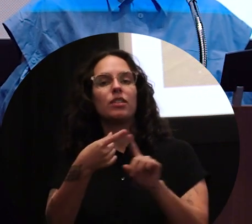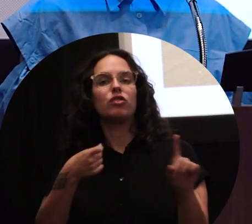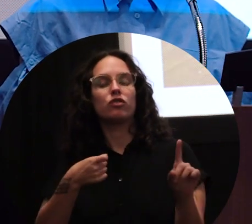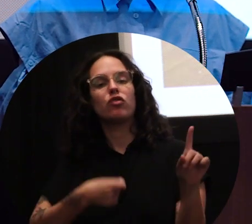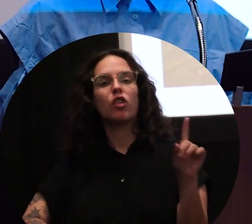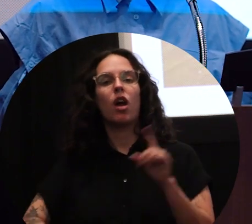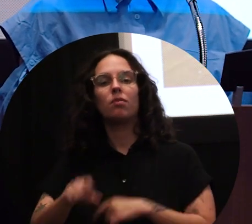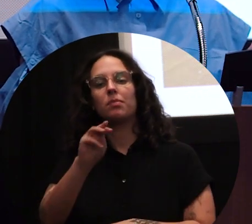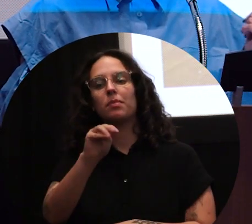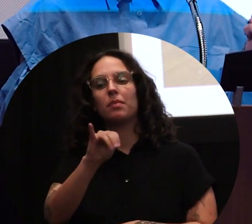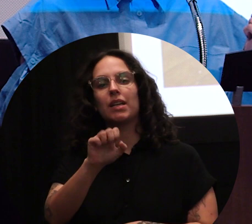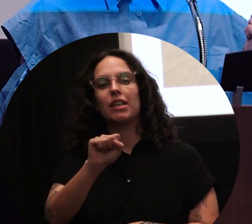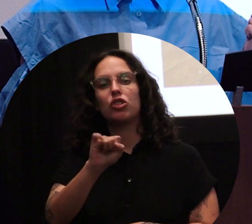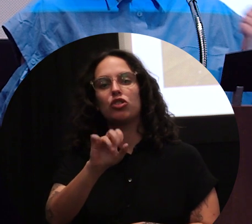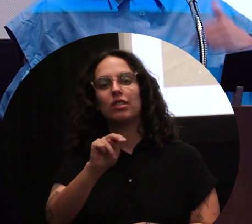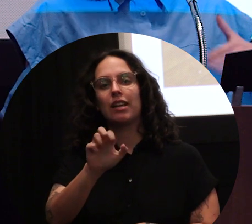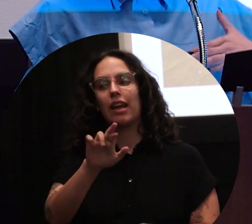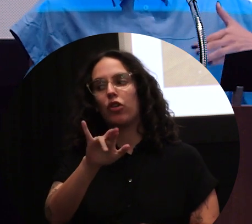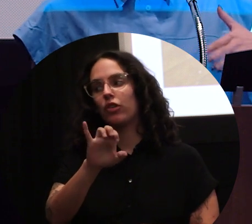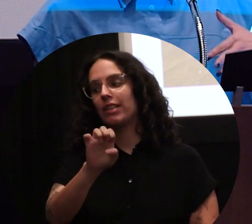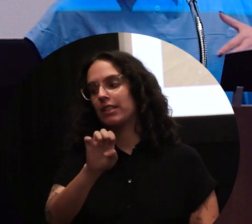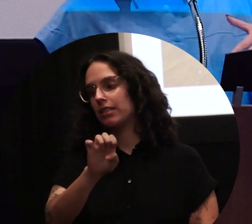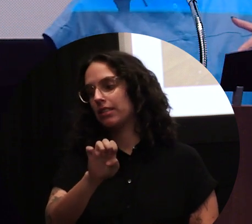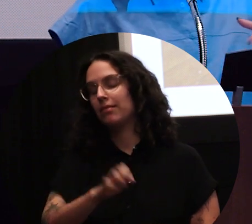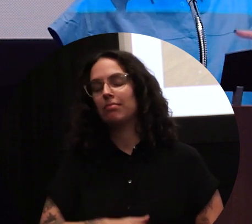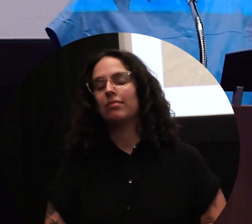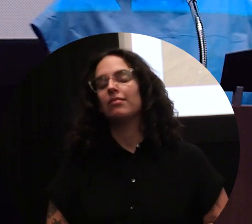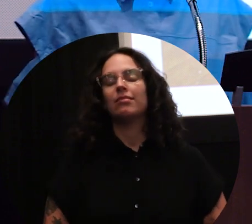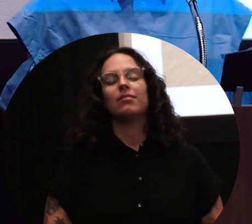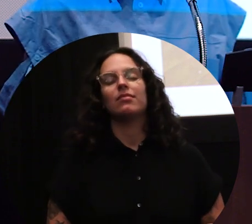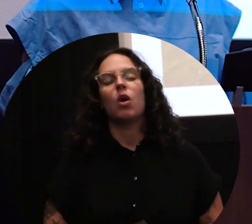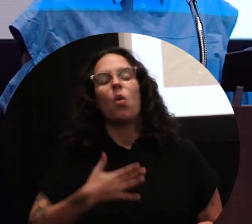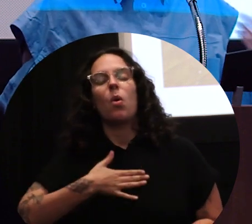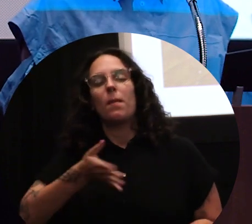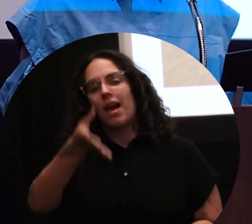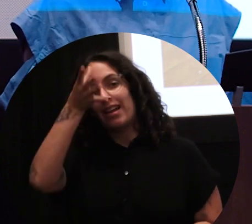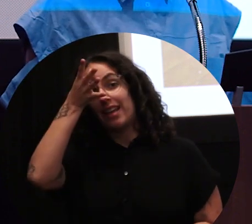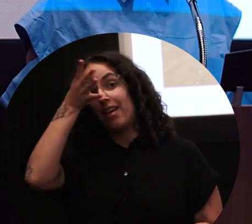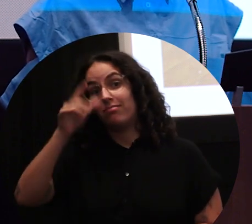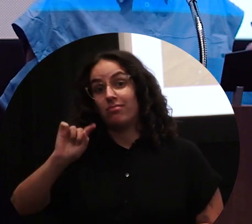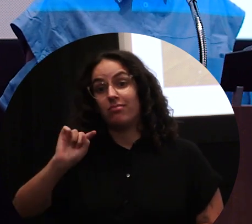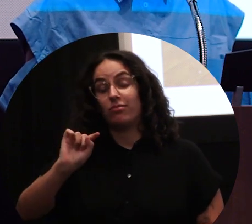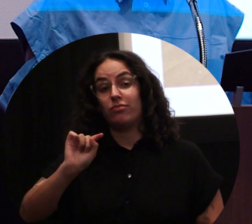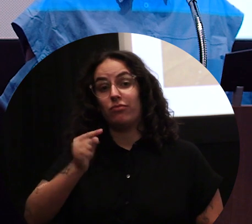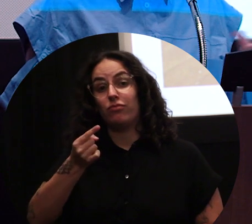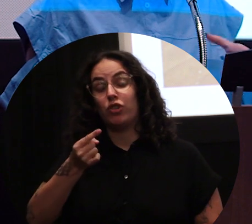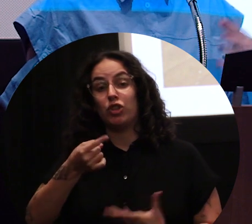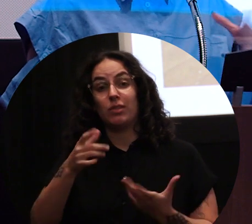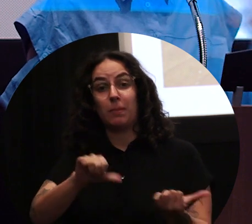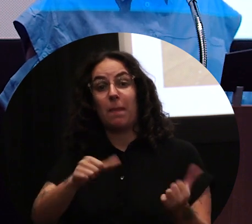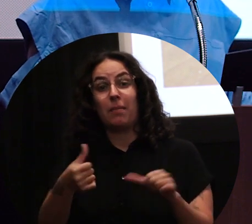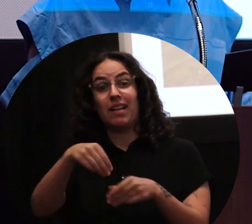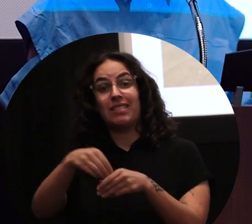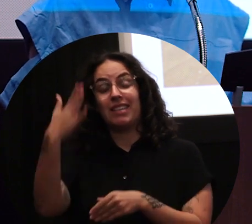missionaries. And my grandfather was the first Mormon to be baptized by Mormon missionaries in Incheon, Korea, which